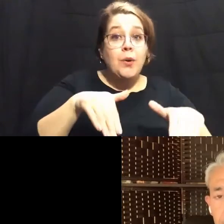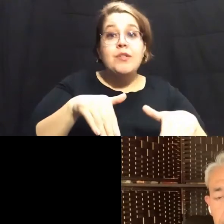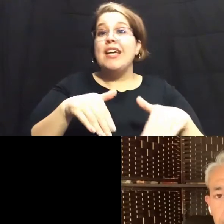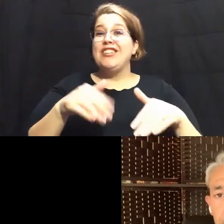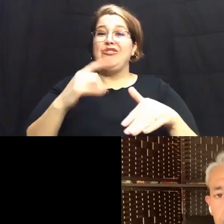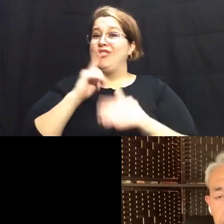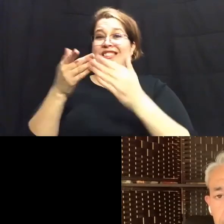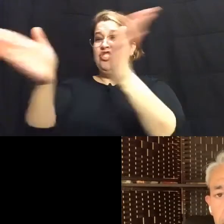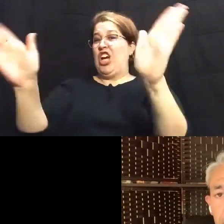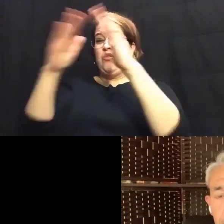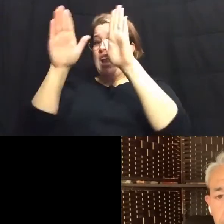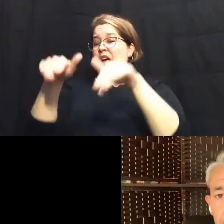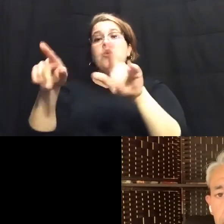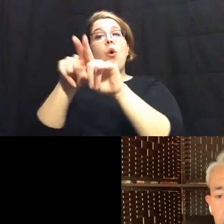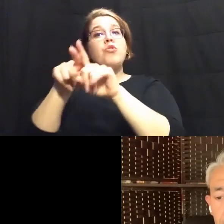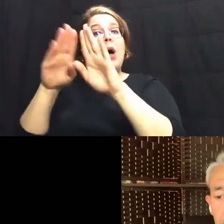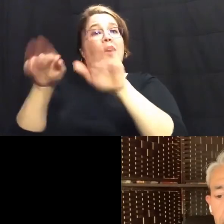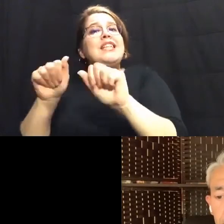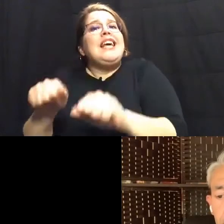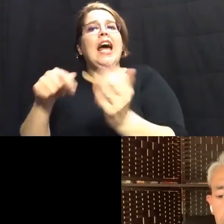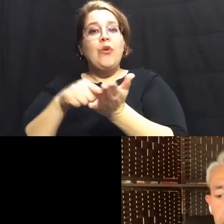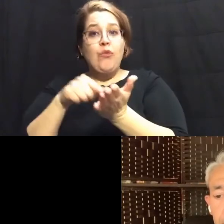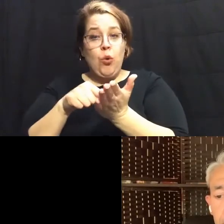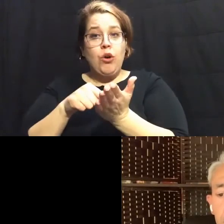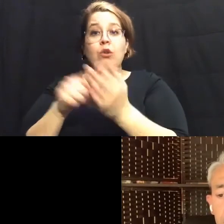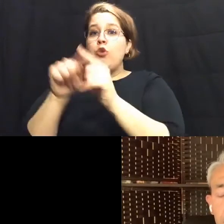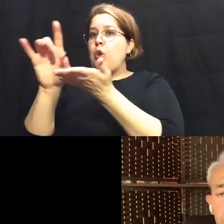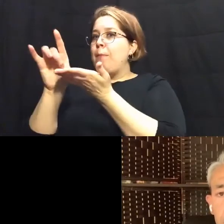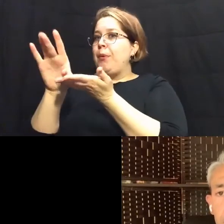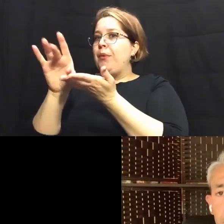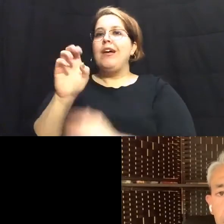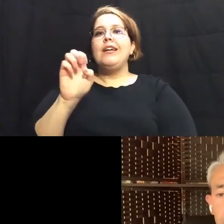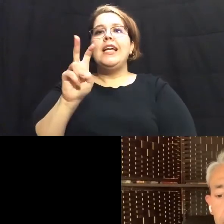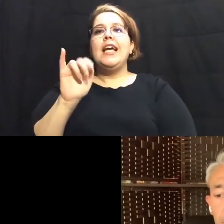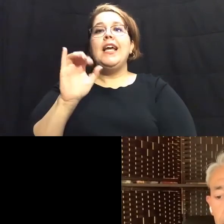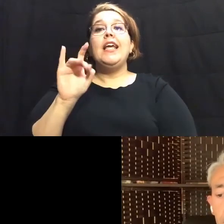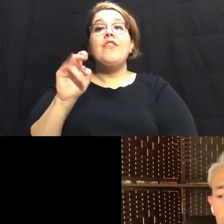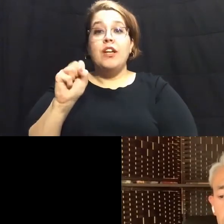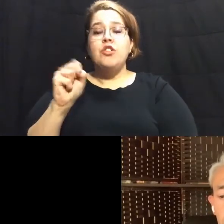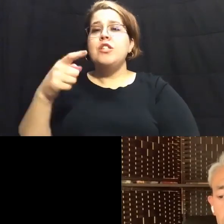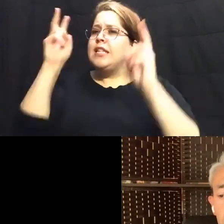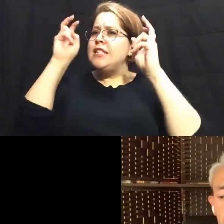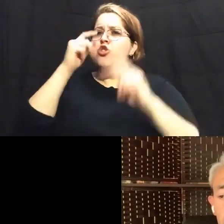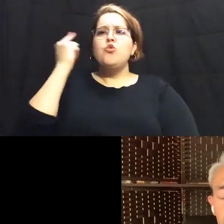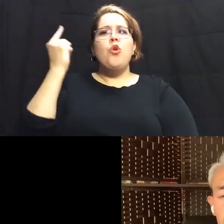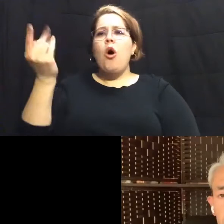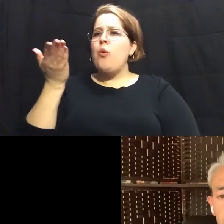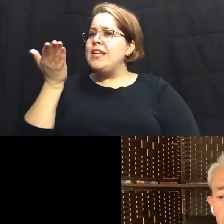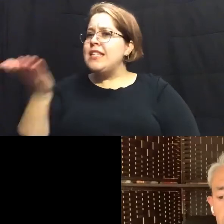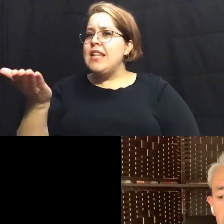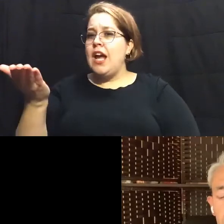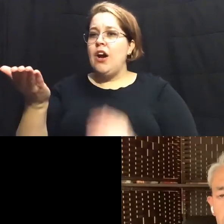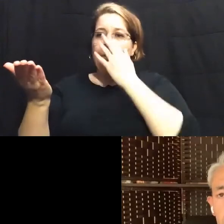general and affordable housing and evictions for that matter all of these issues were always there but have become